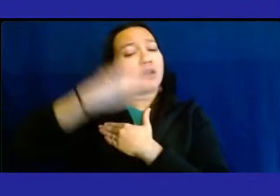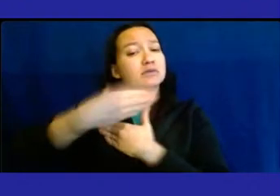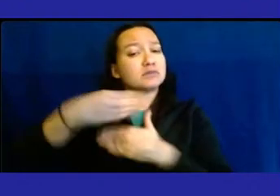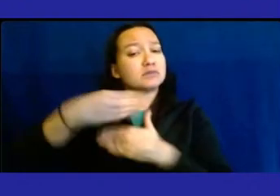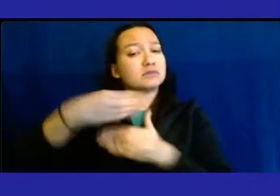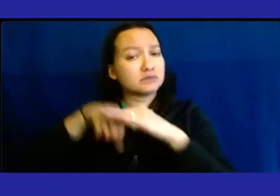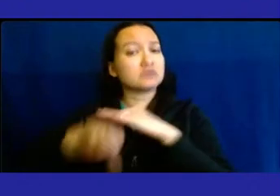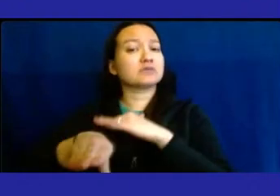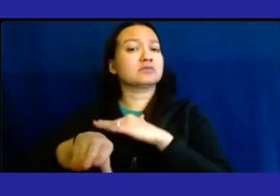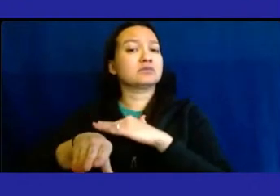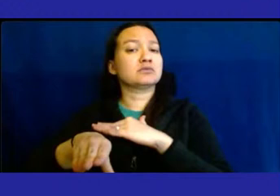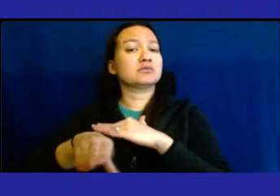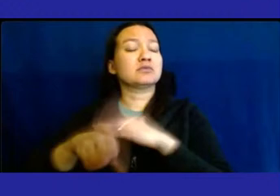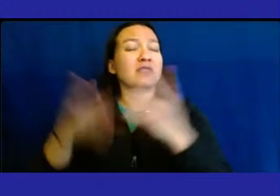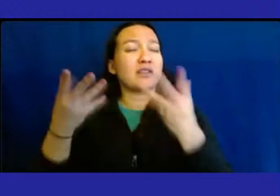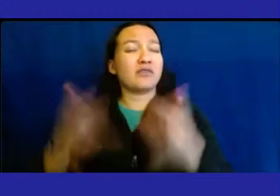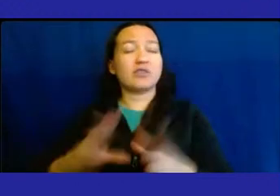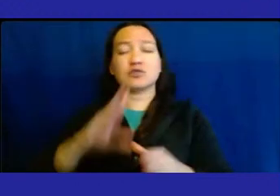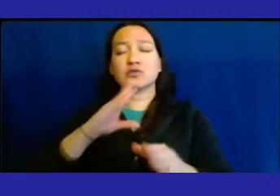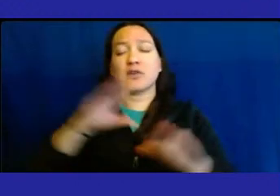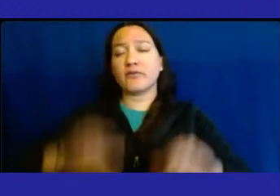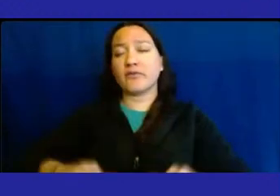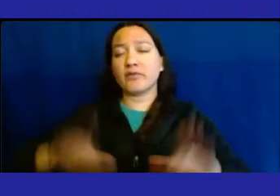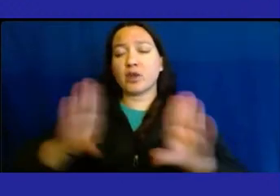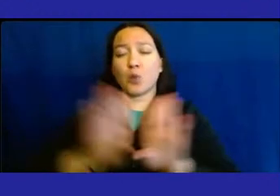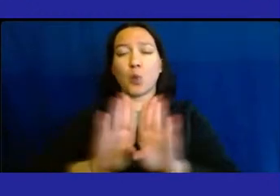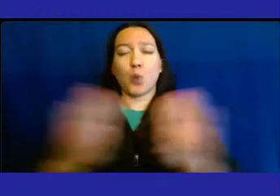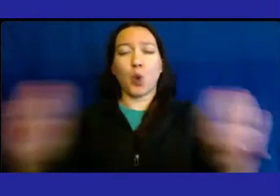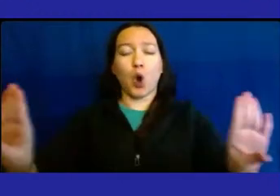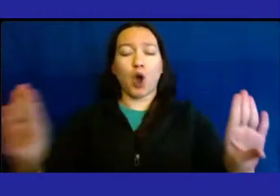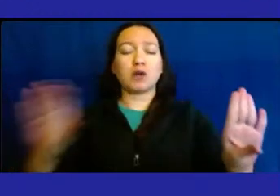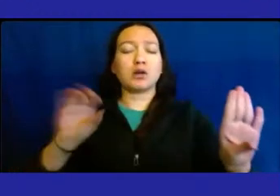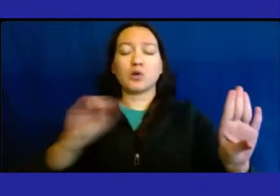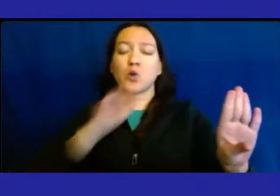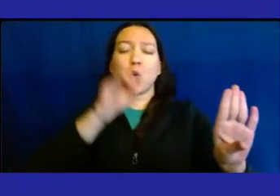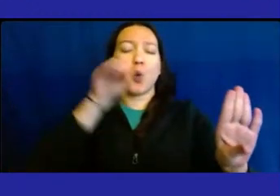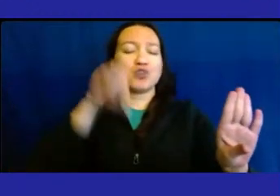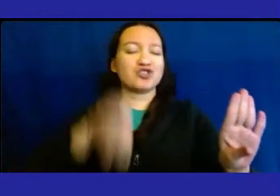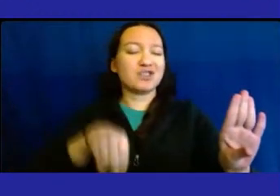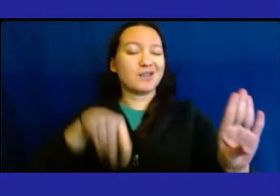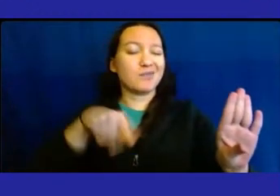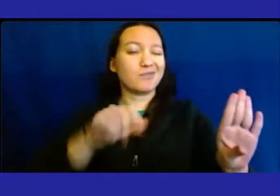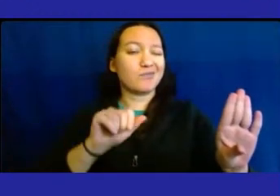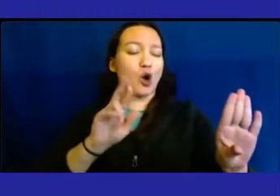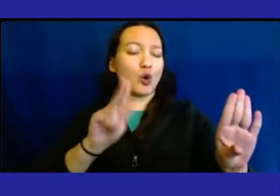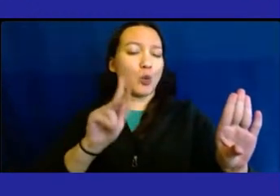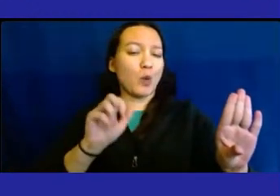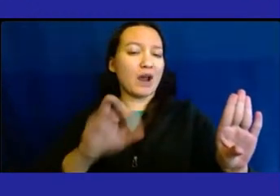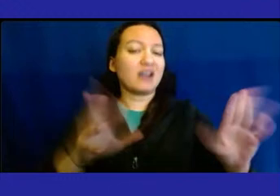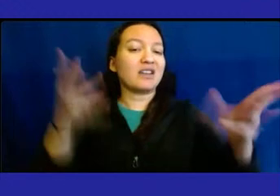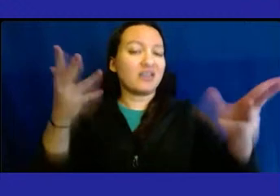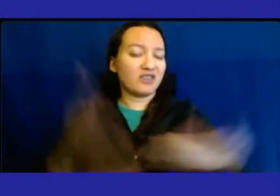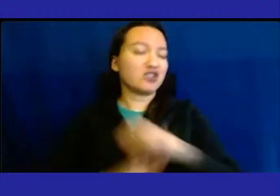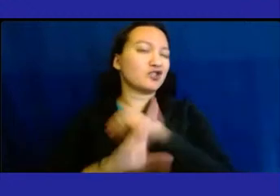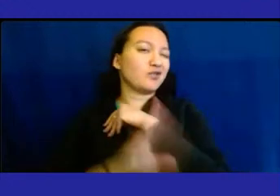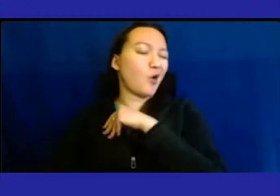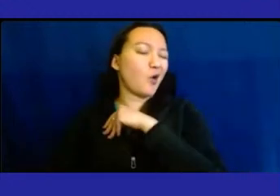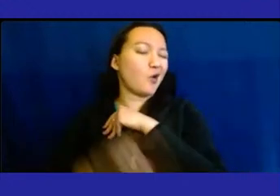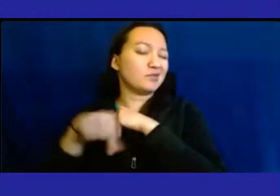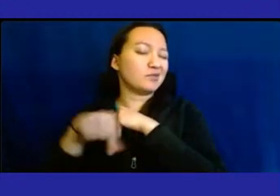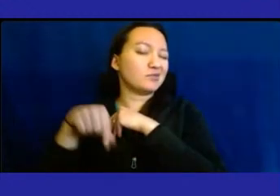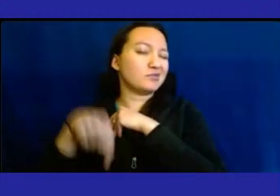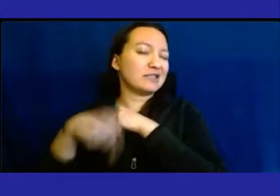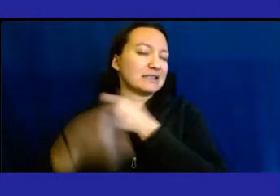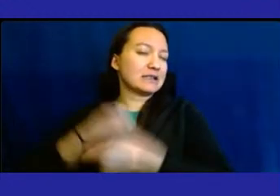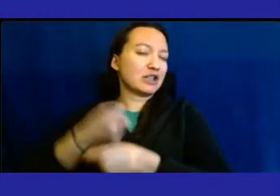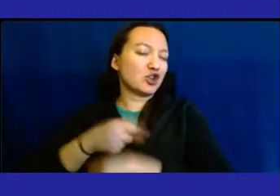entrance and completion of the flood wall on Ocean Parkway will be completed in the fall of 2024. That